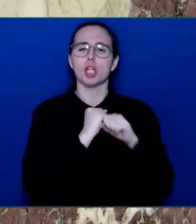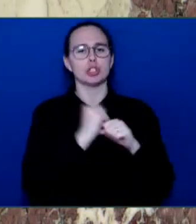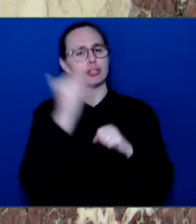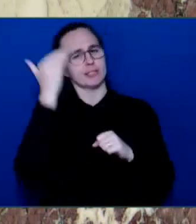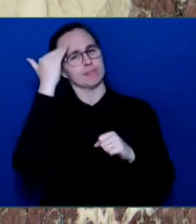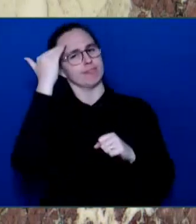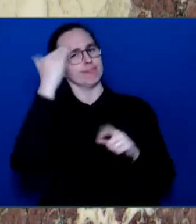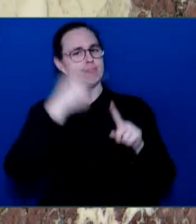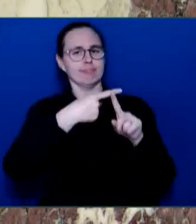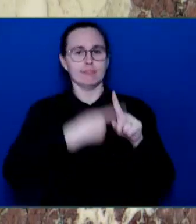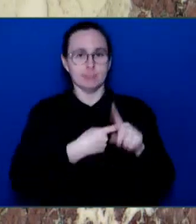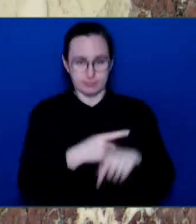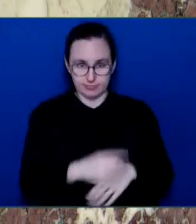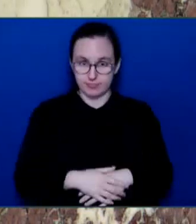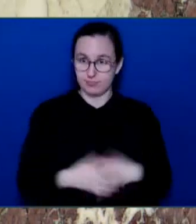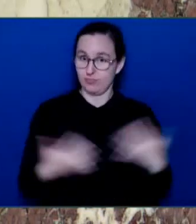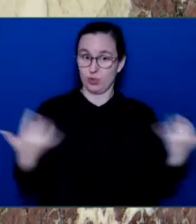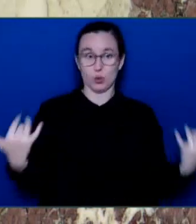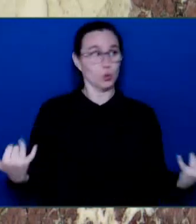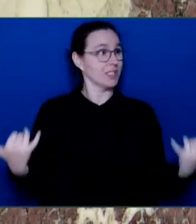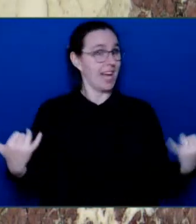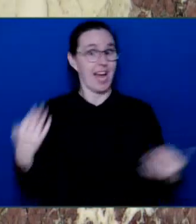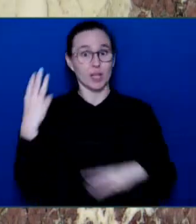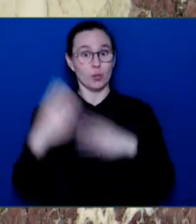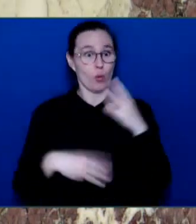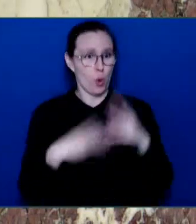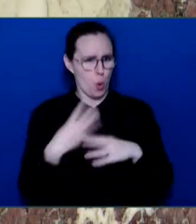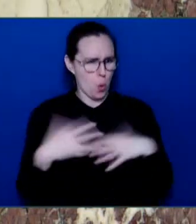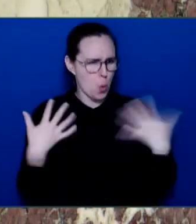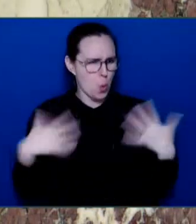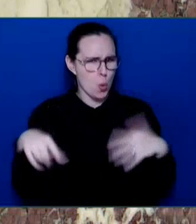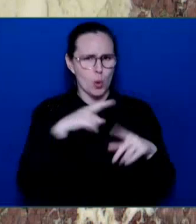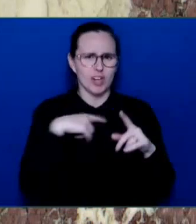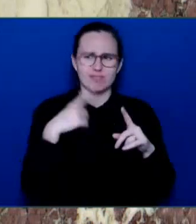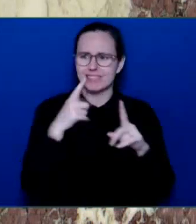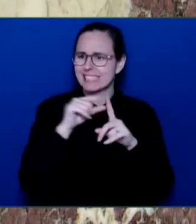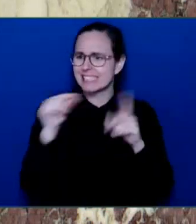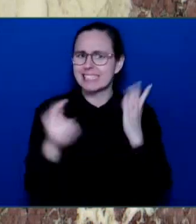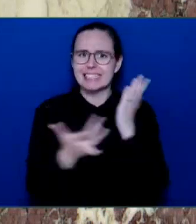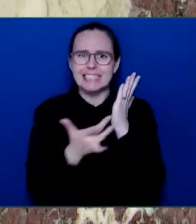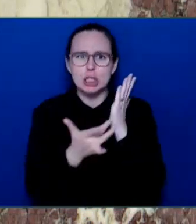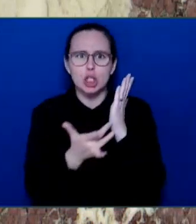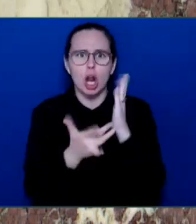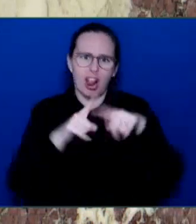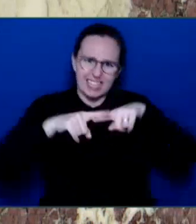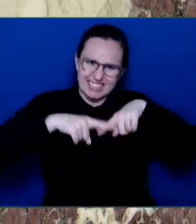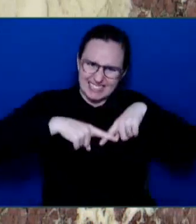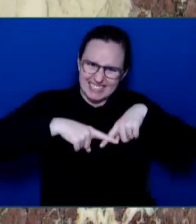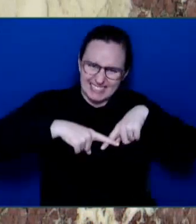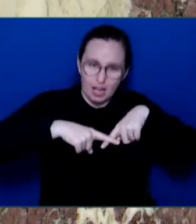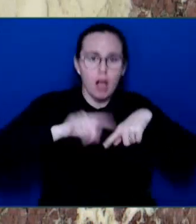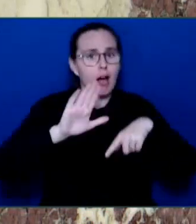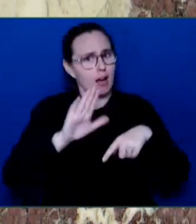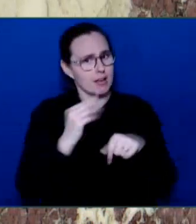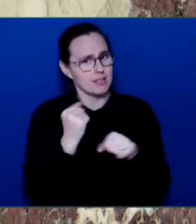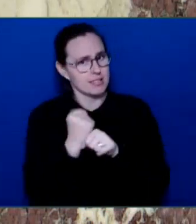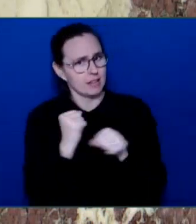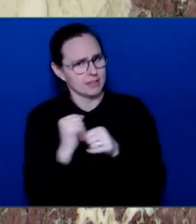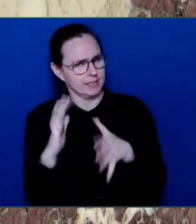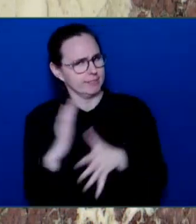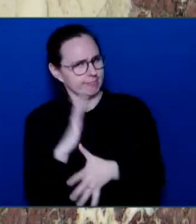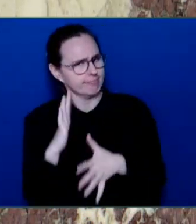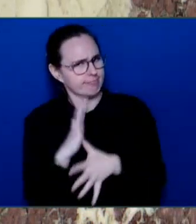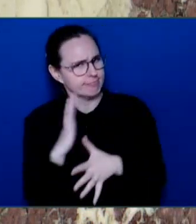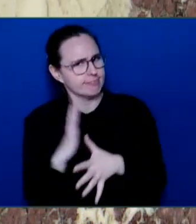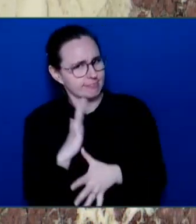At the highest level, cybercriminals have accessed private financial data at global companies, interfered in